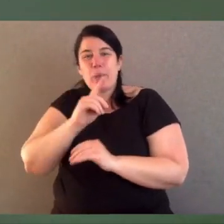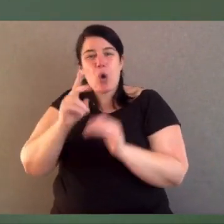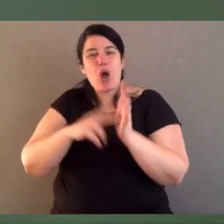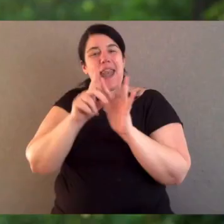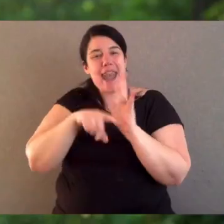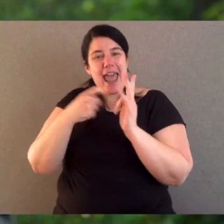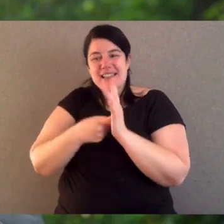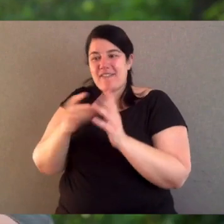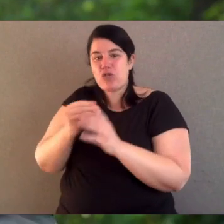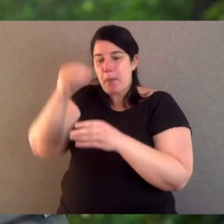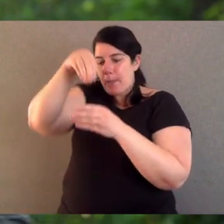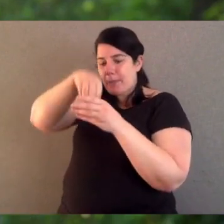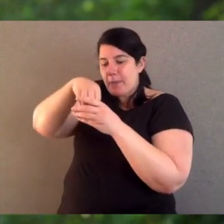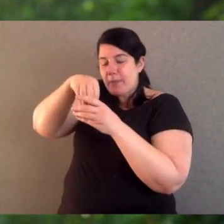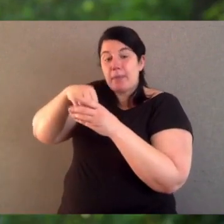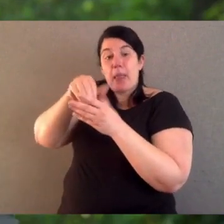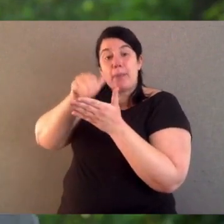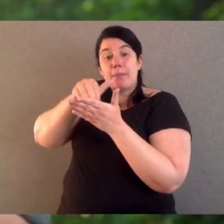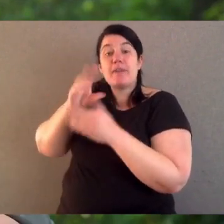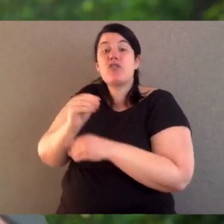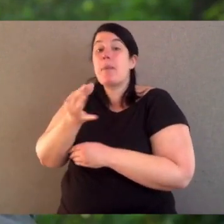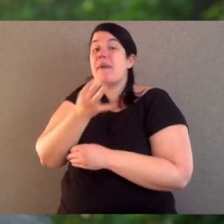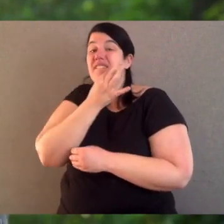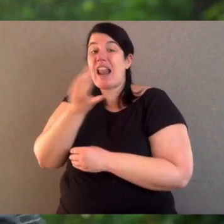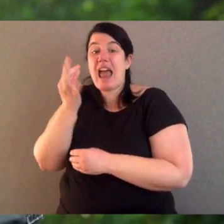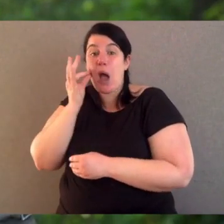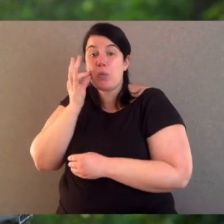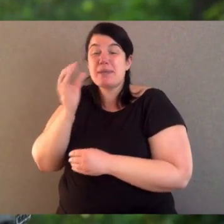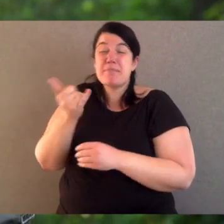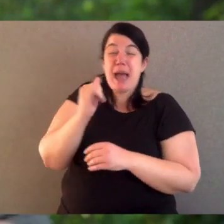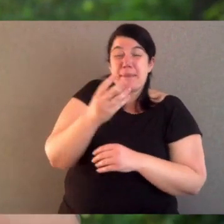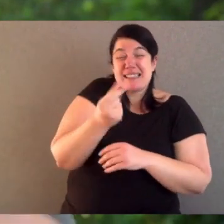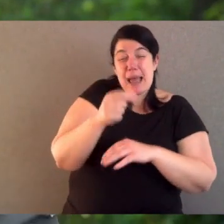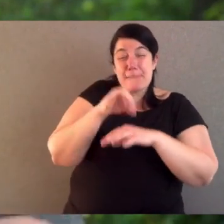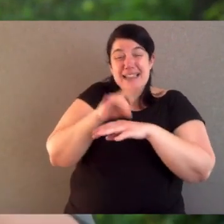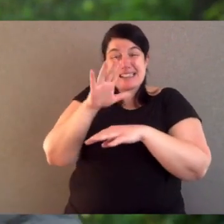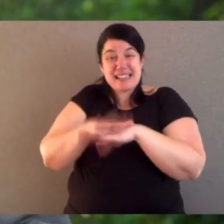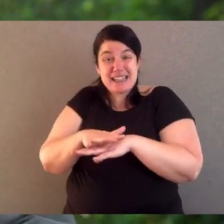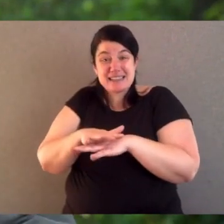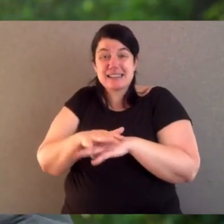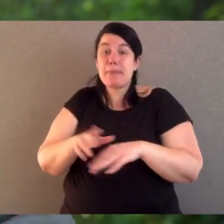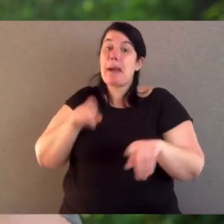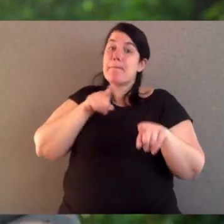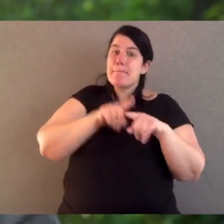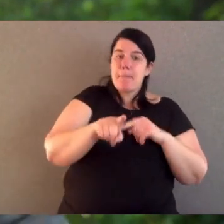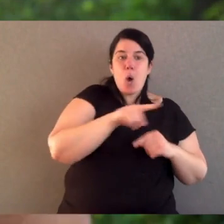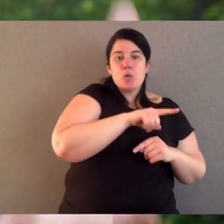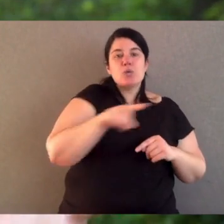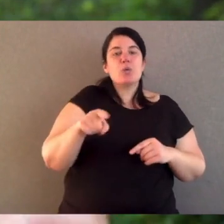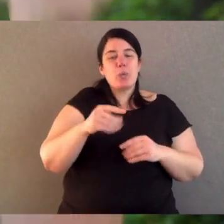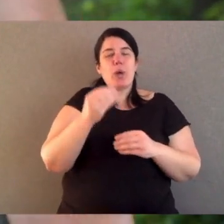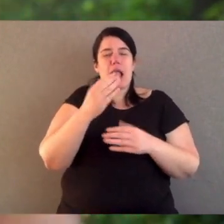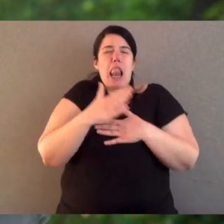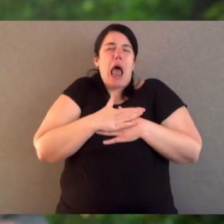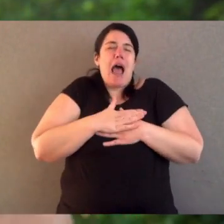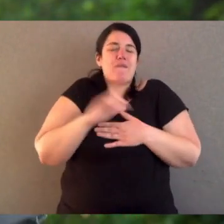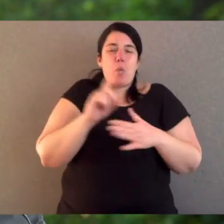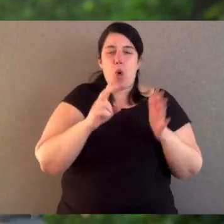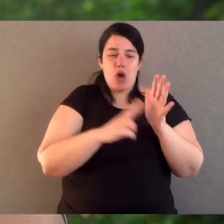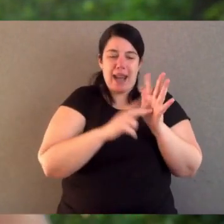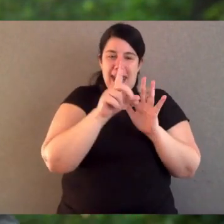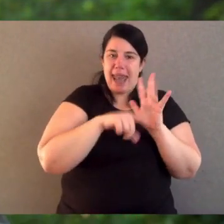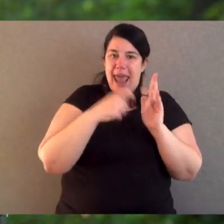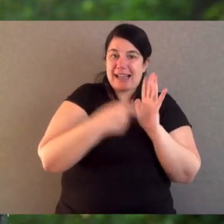from flowers, and that's their sole diet. Maybe a few insects here and there, but most of them typically will feed on nectar. They love